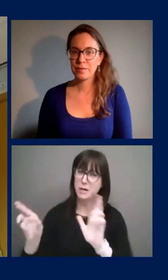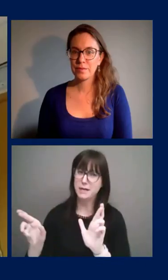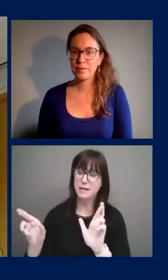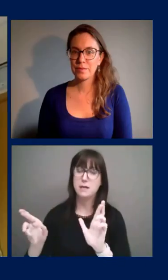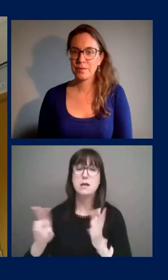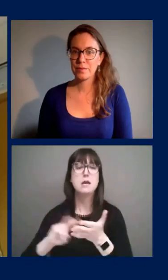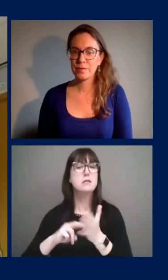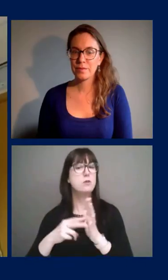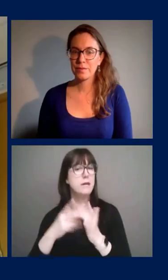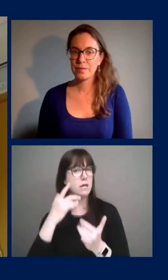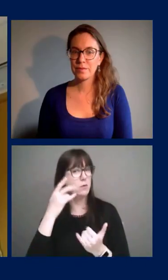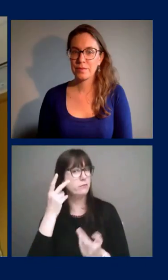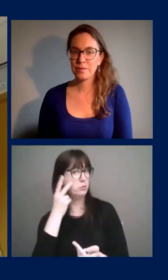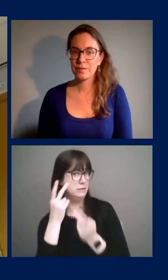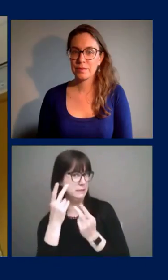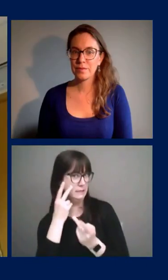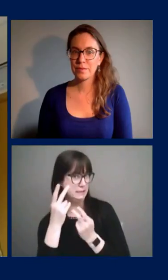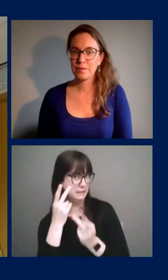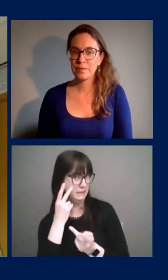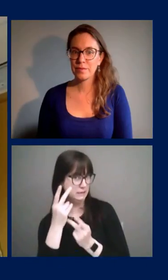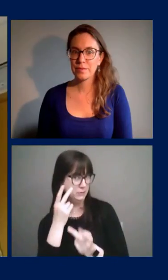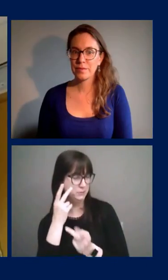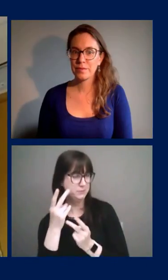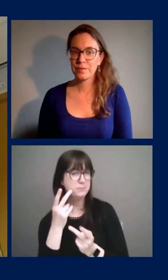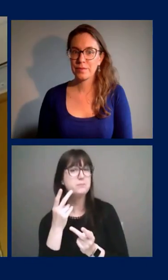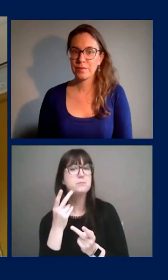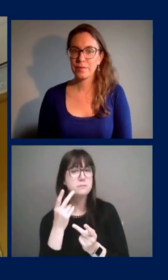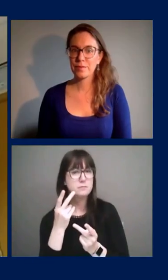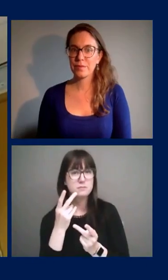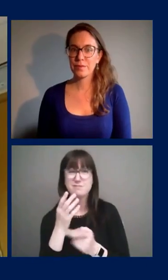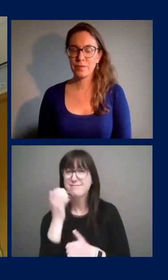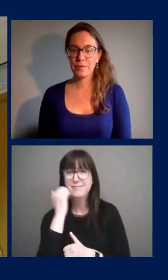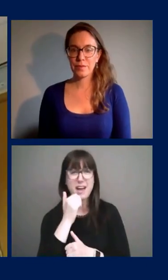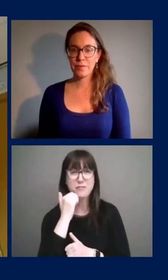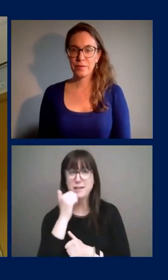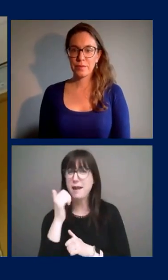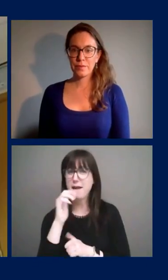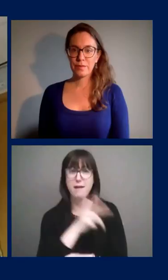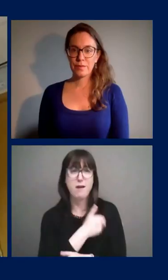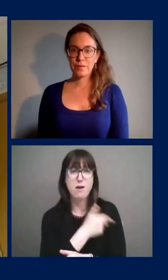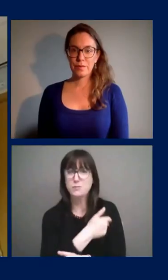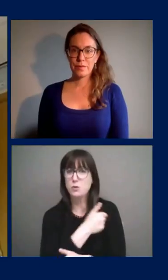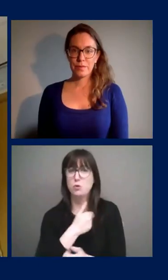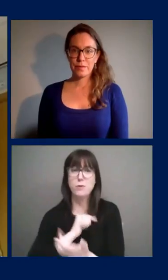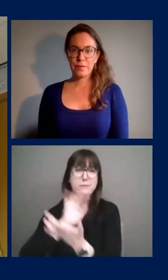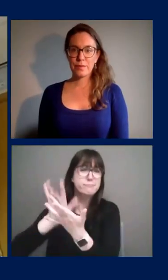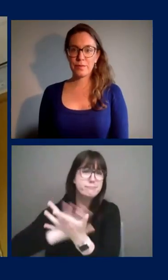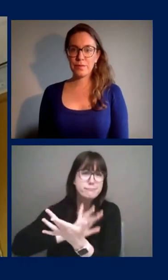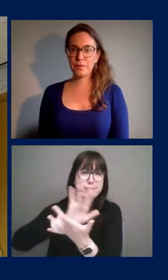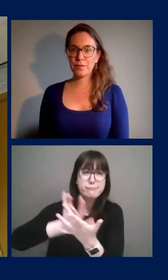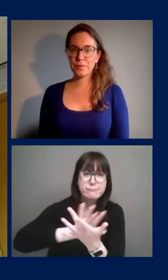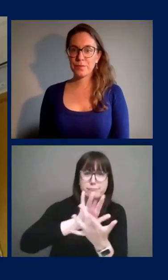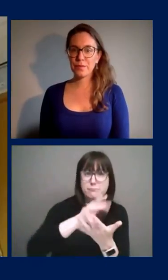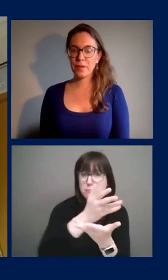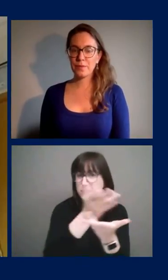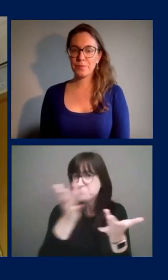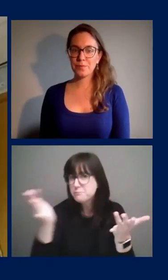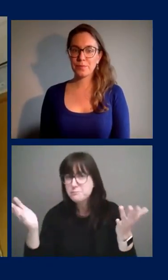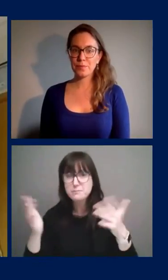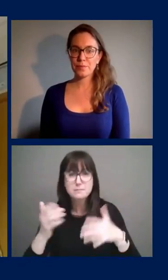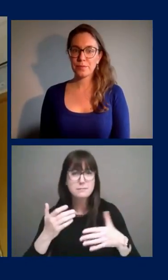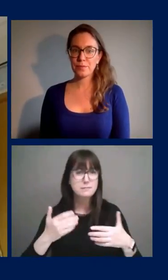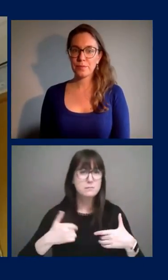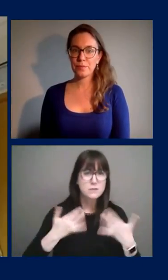uh, situation that we follow that we're in, we're in daily contact with our hospital, uh, about, uh, situation and, um,